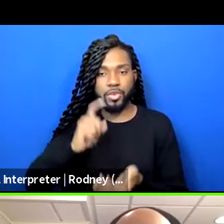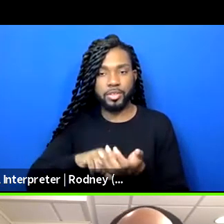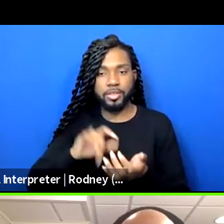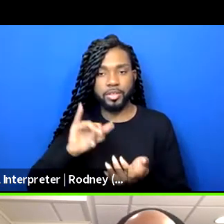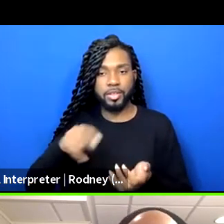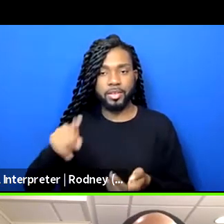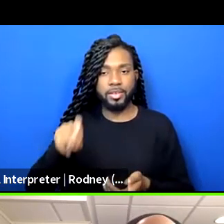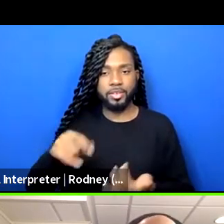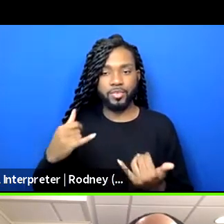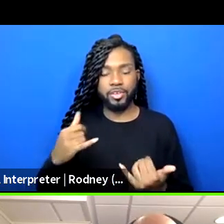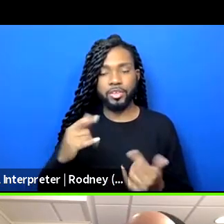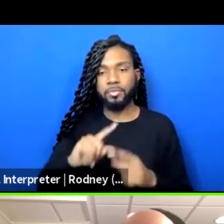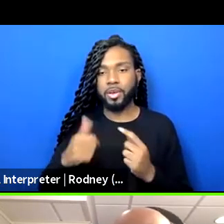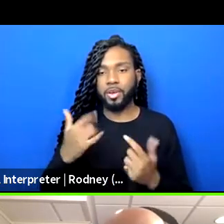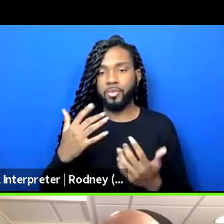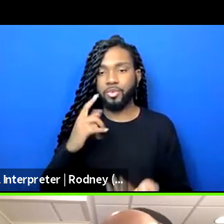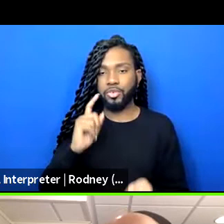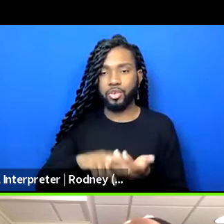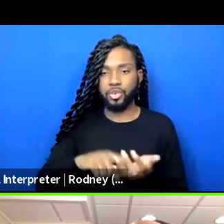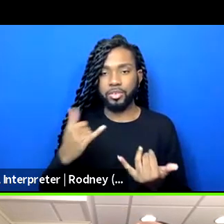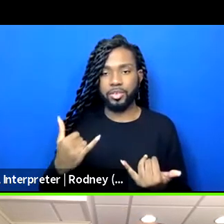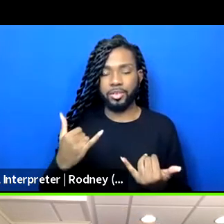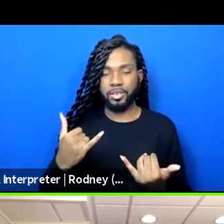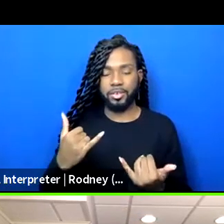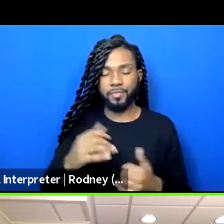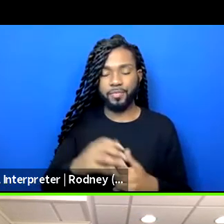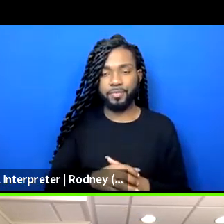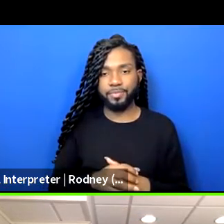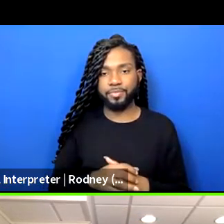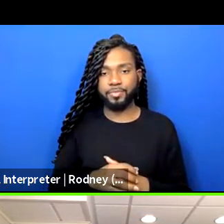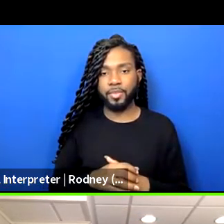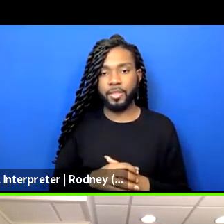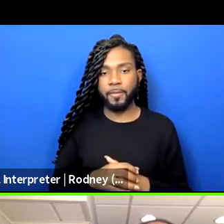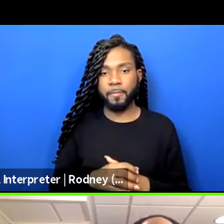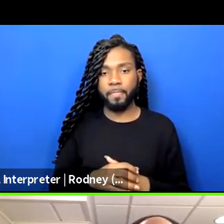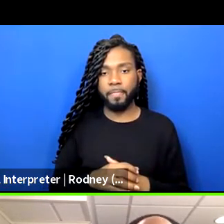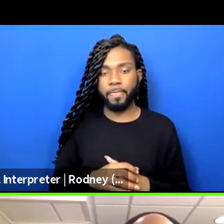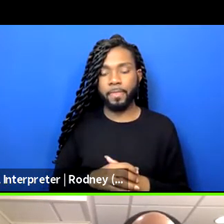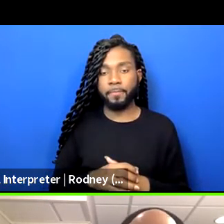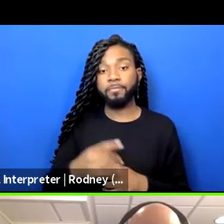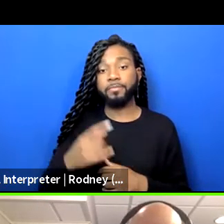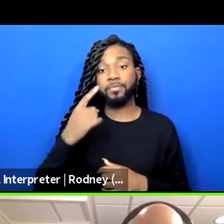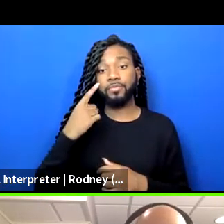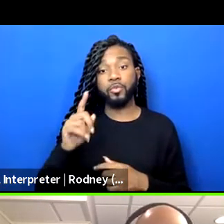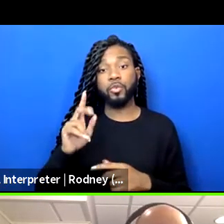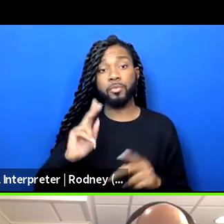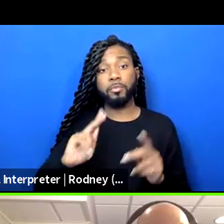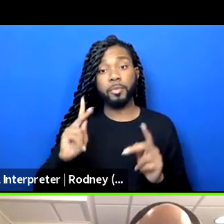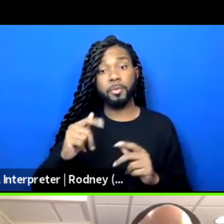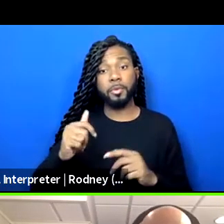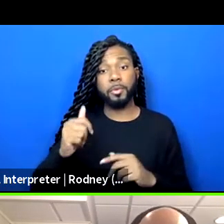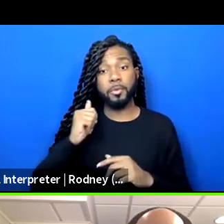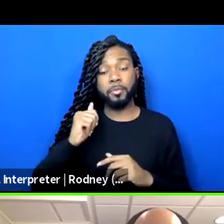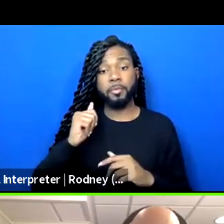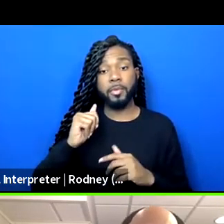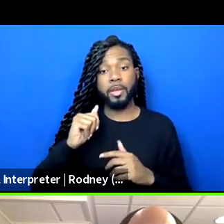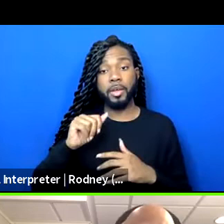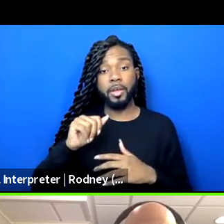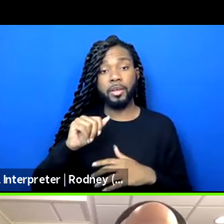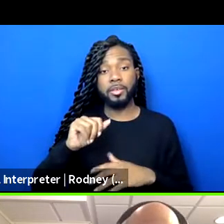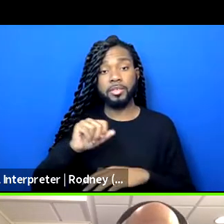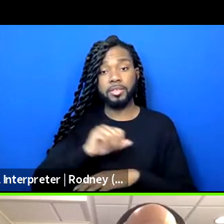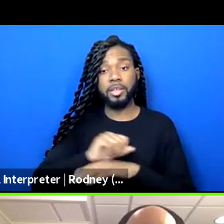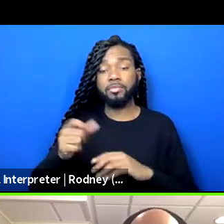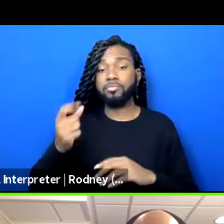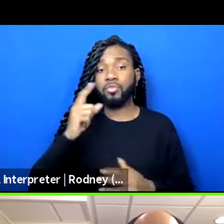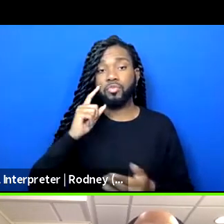right now. So I just want to acknowledge that right now. So, um, for the ones backstage, we made a quite slight bit of the time is that we will not